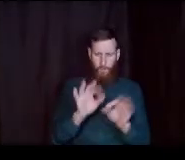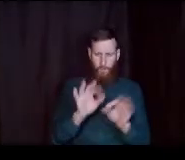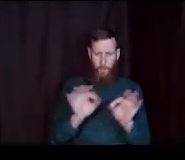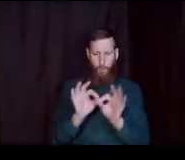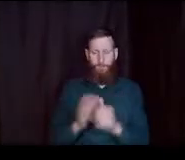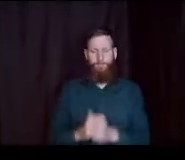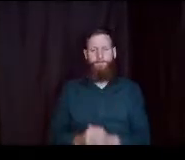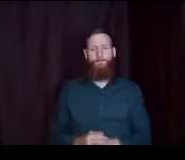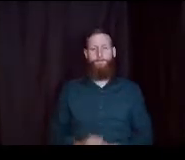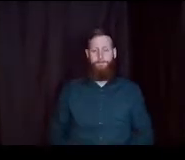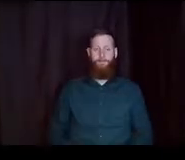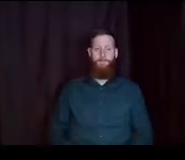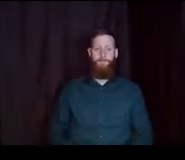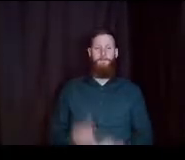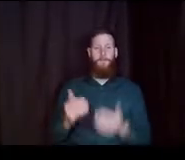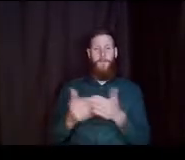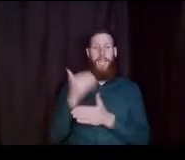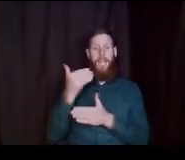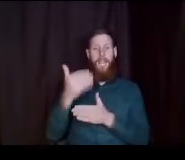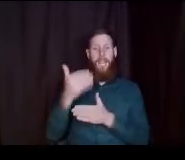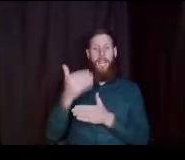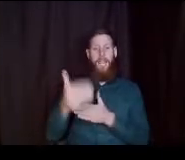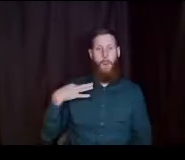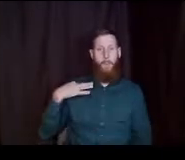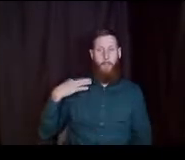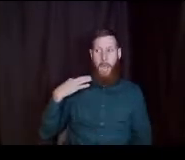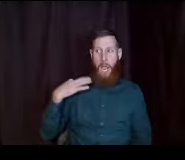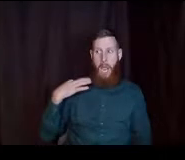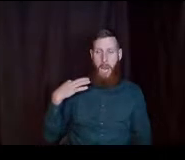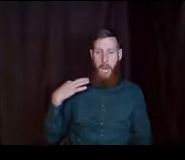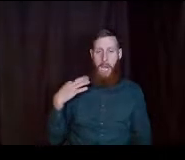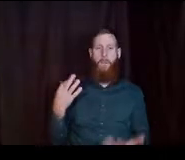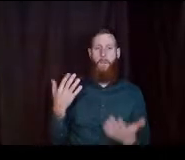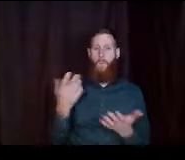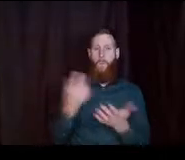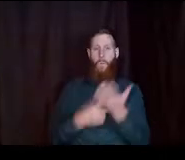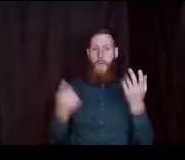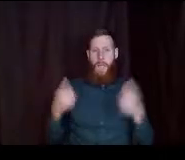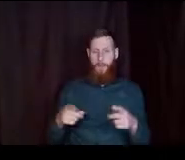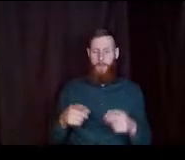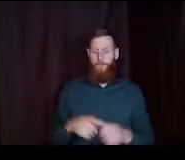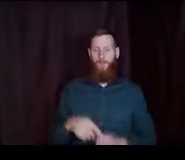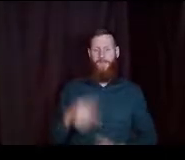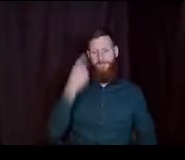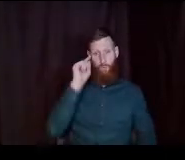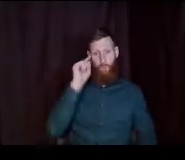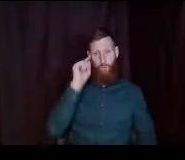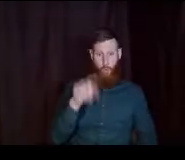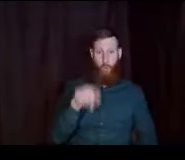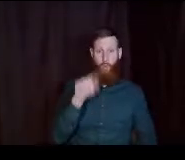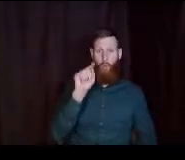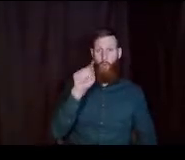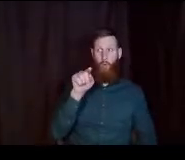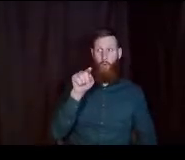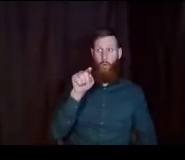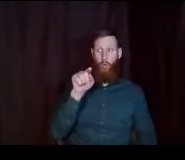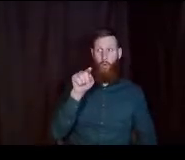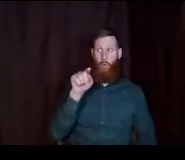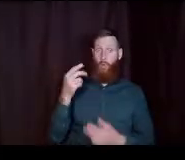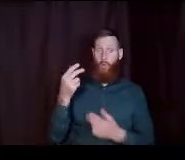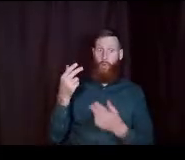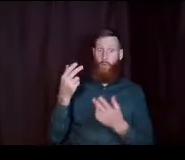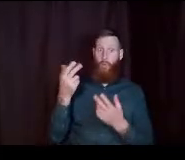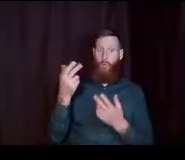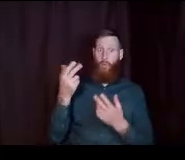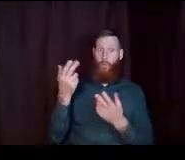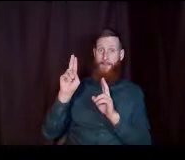so after you apply what happens next so for you you're going to apply for admissions you're going to apply for